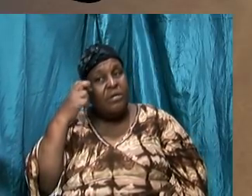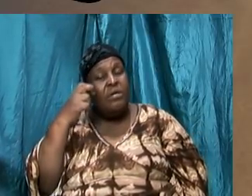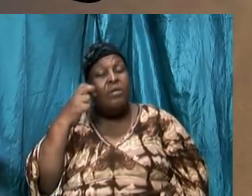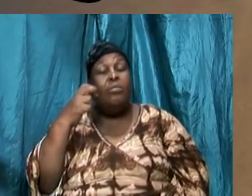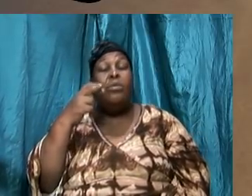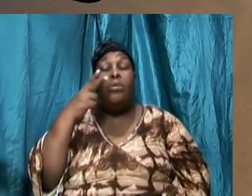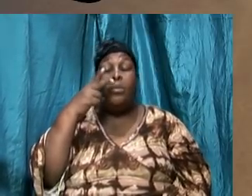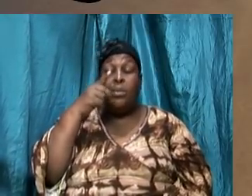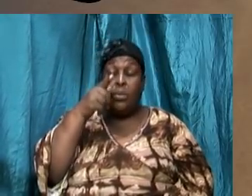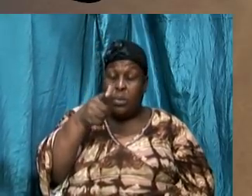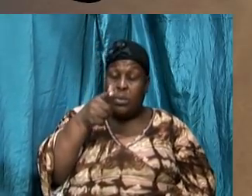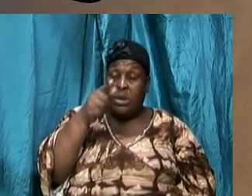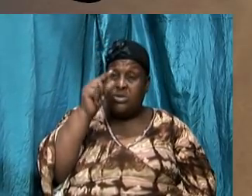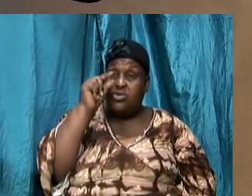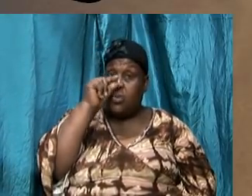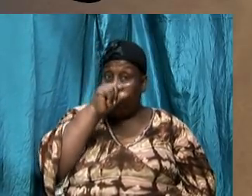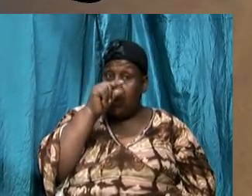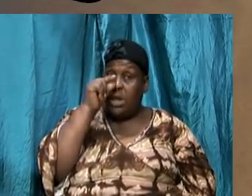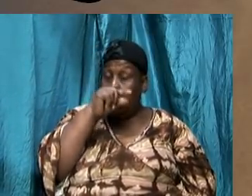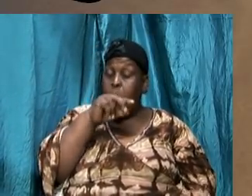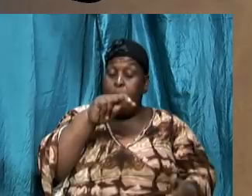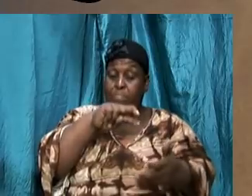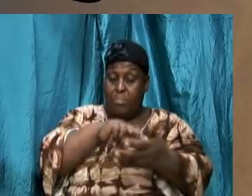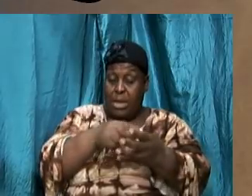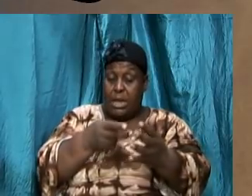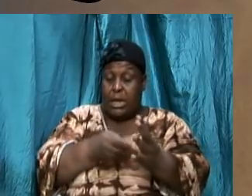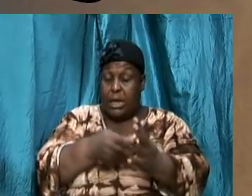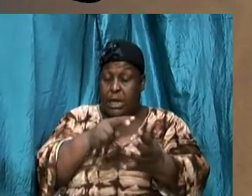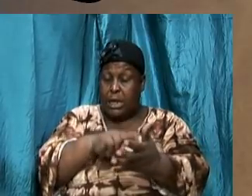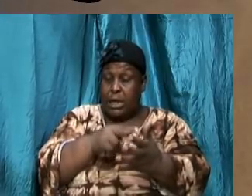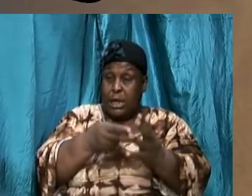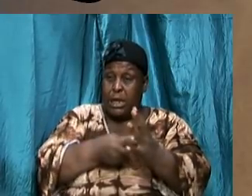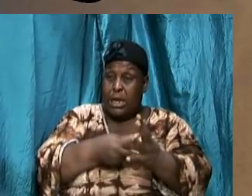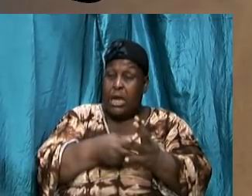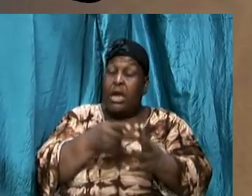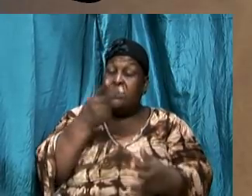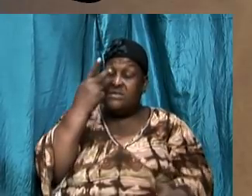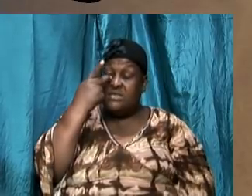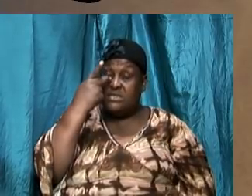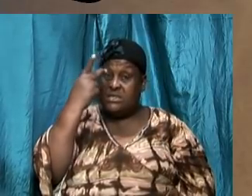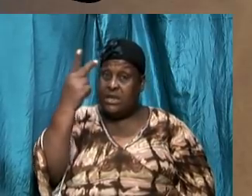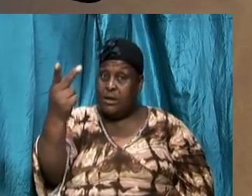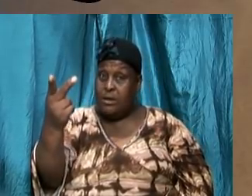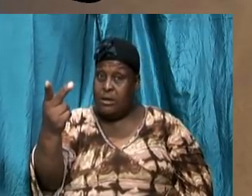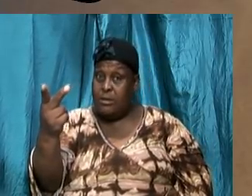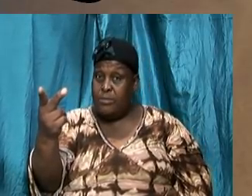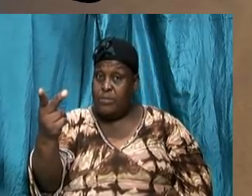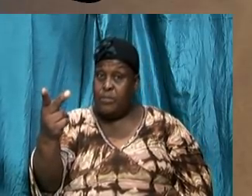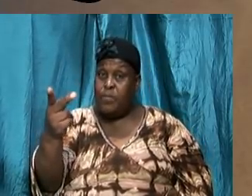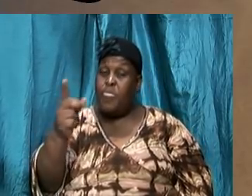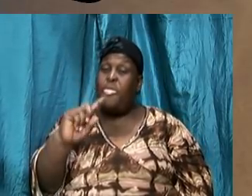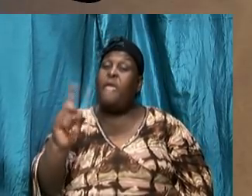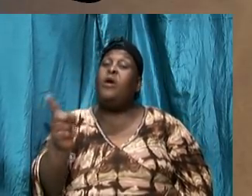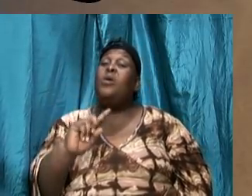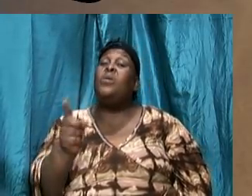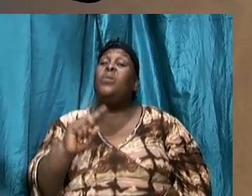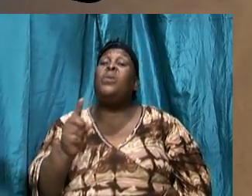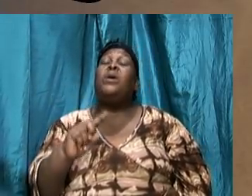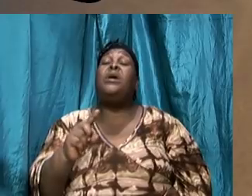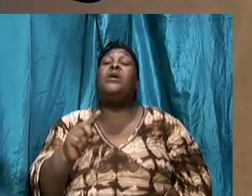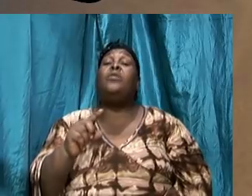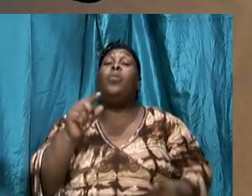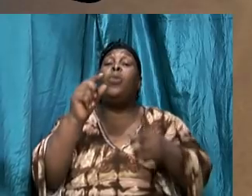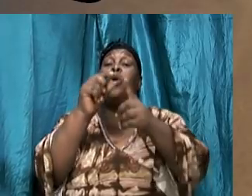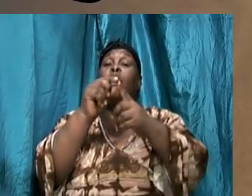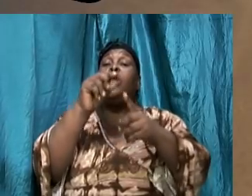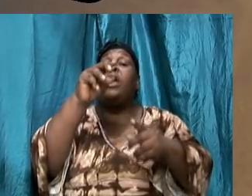origin, and we broke down the Greek word, and we see ultimately where that word methodos